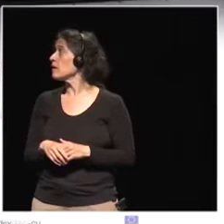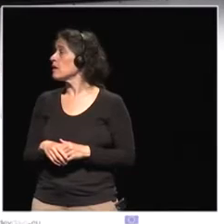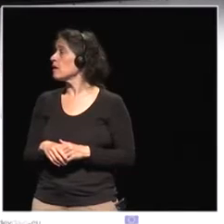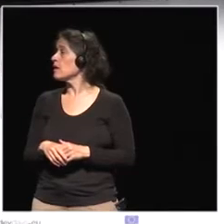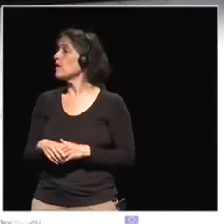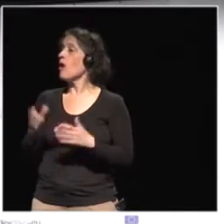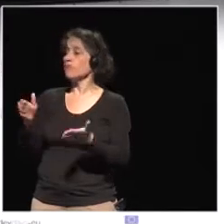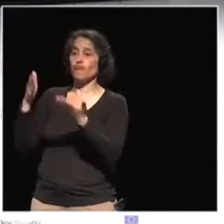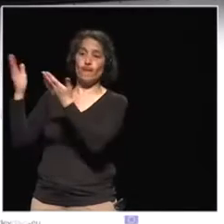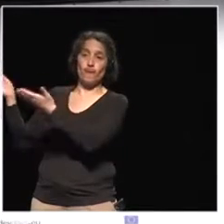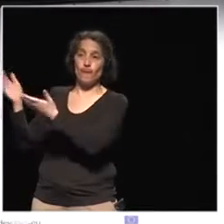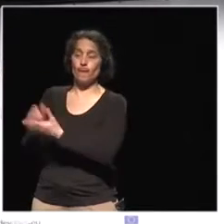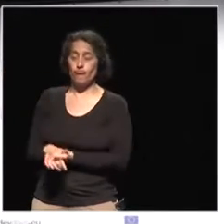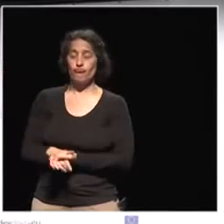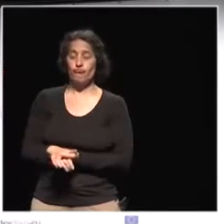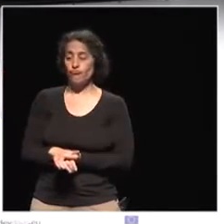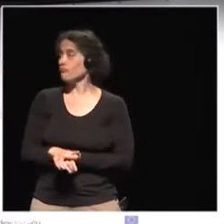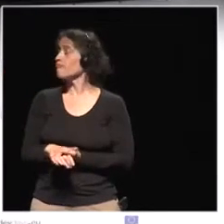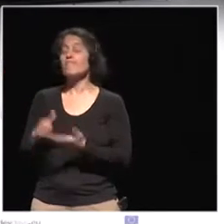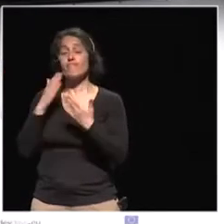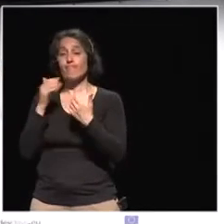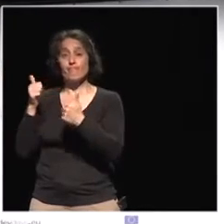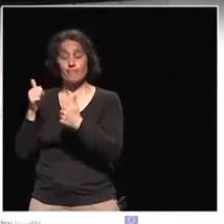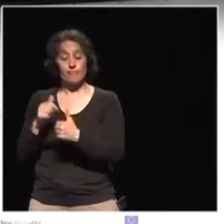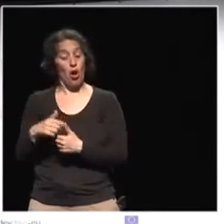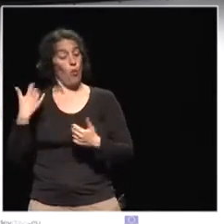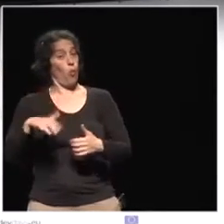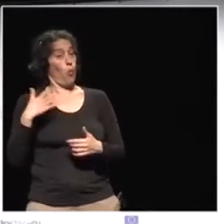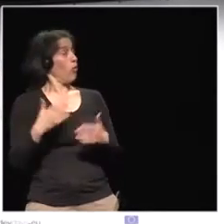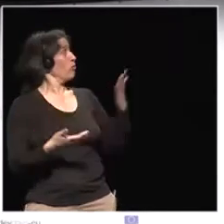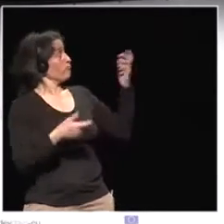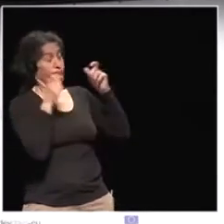I'll let you, Tobias. Okay. Thanks a lot. So, it worked amazing.